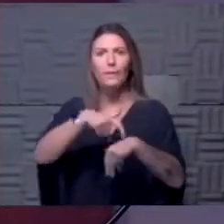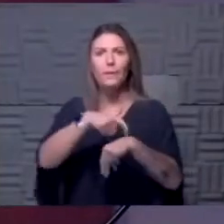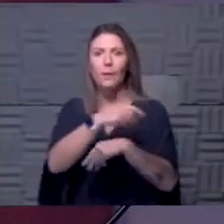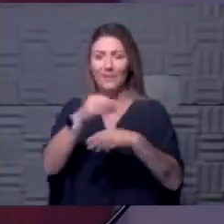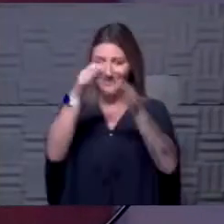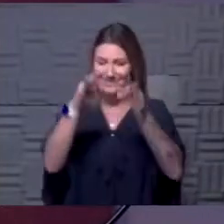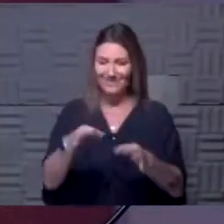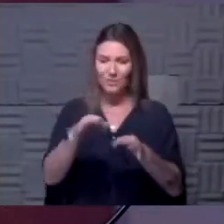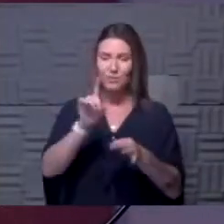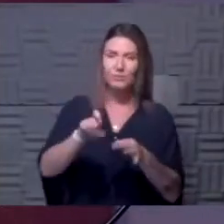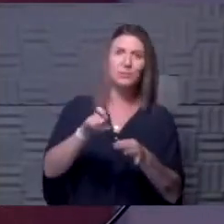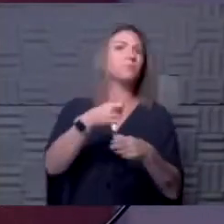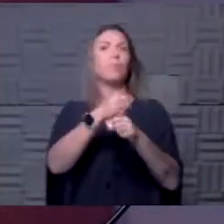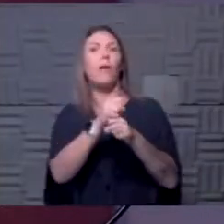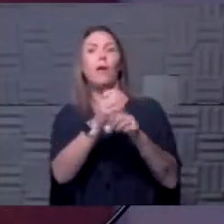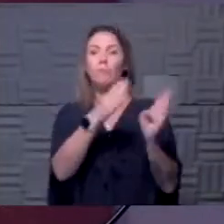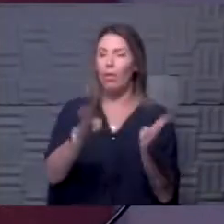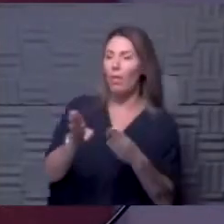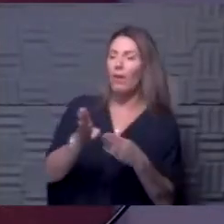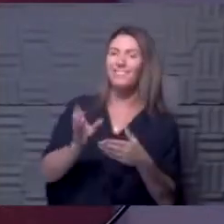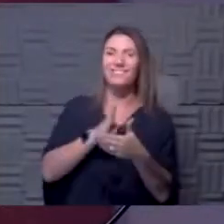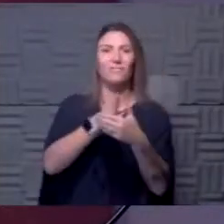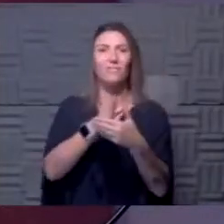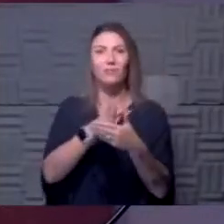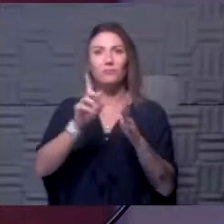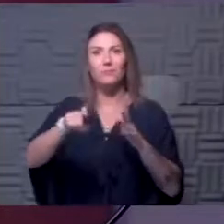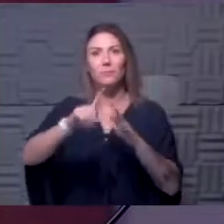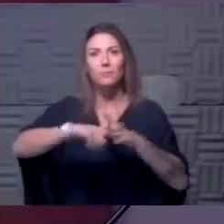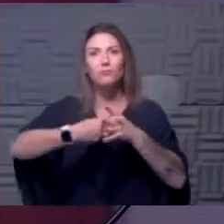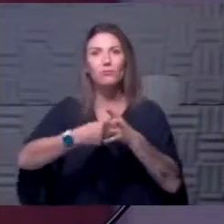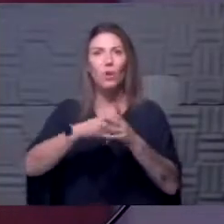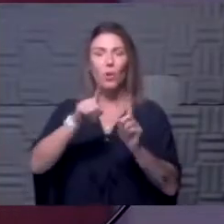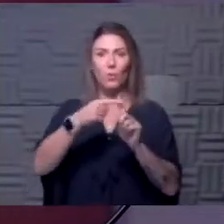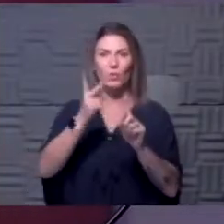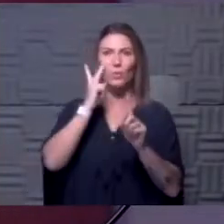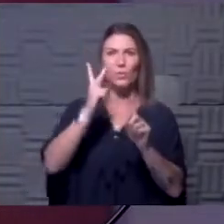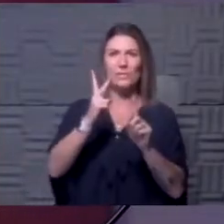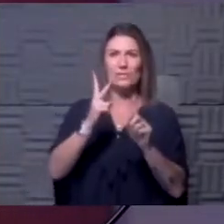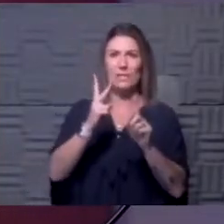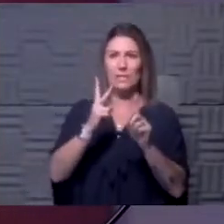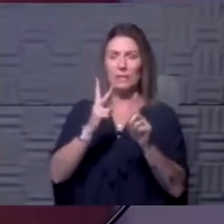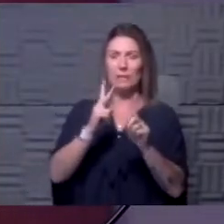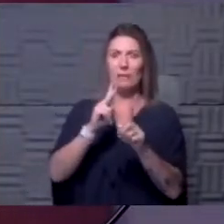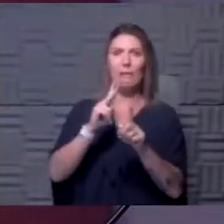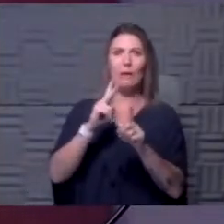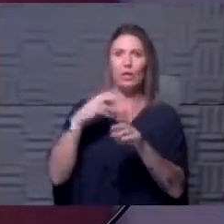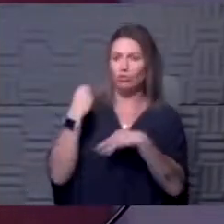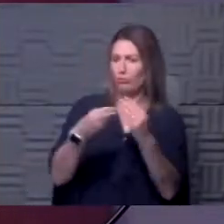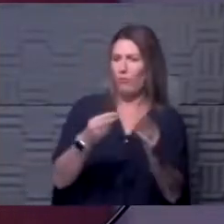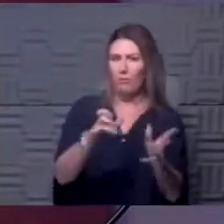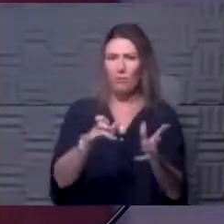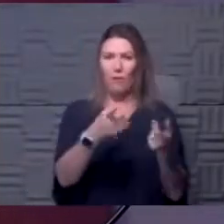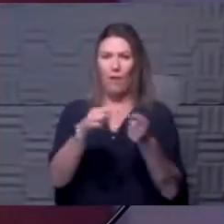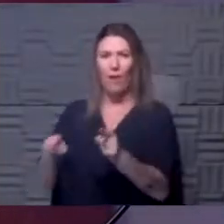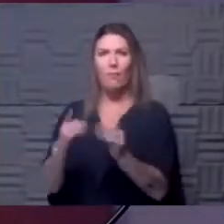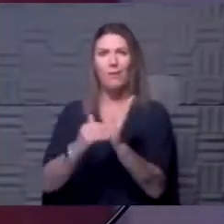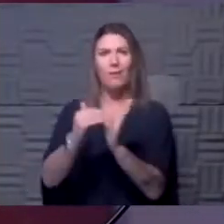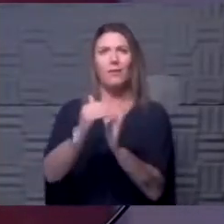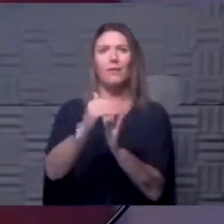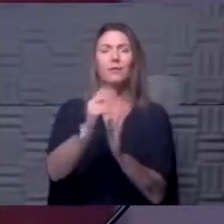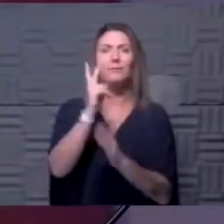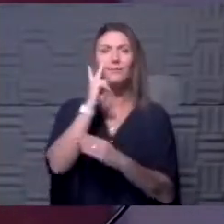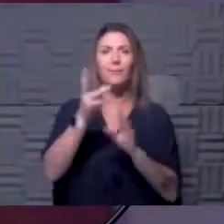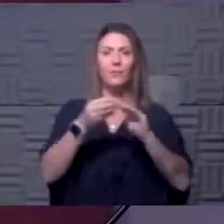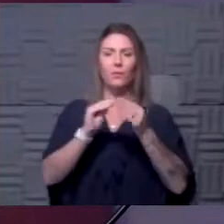plans need to be made and interventions started when we see a trend change, not when we hit a specific number. So I think that's why we've been